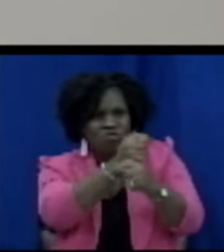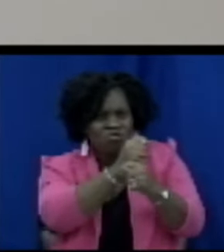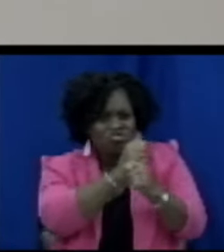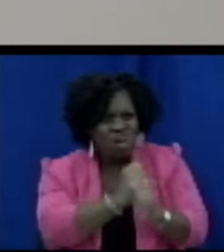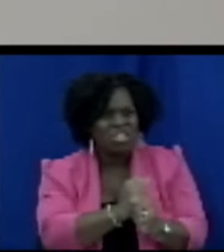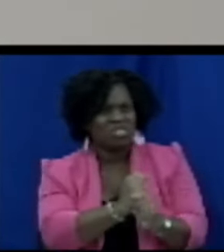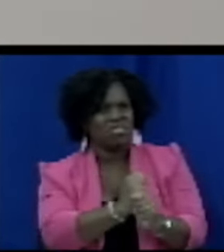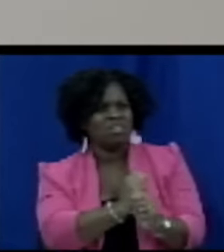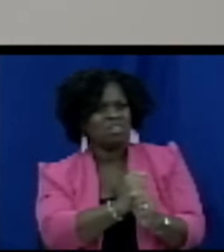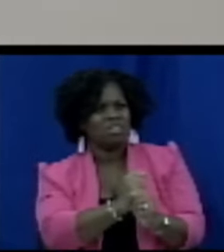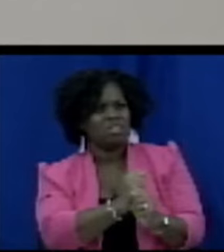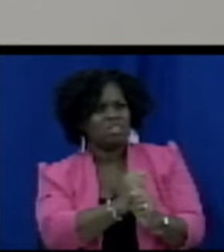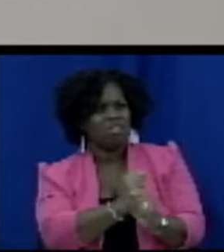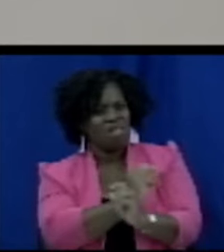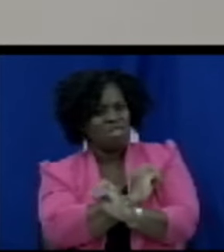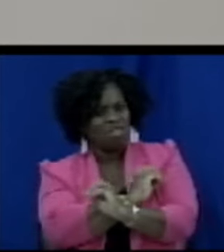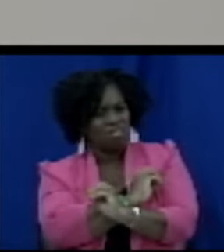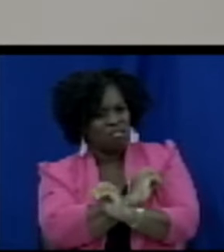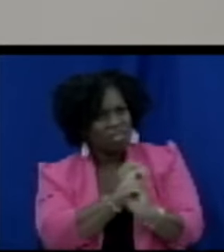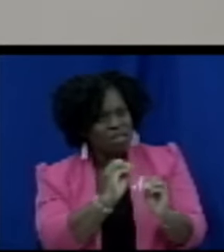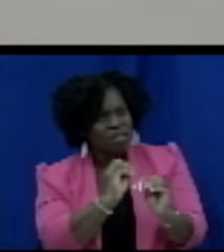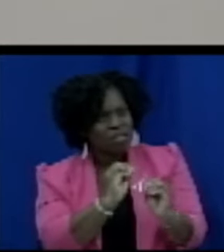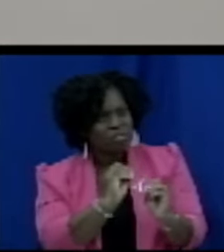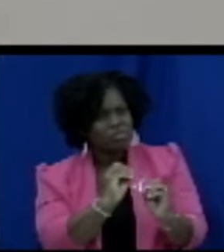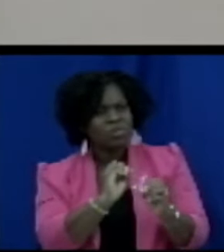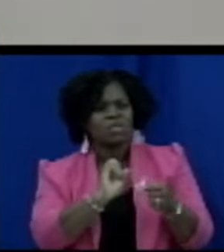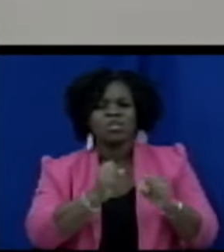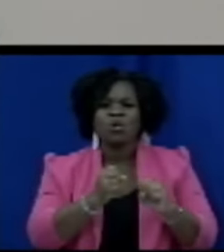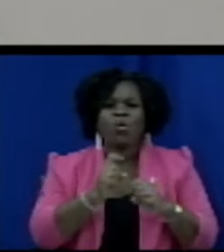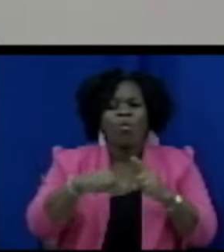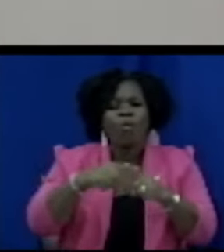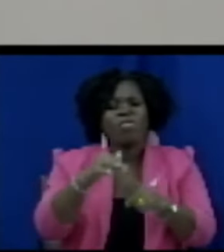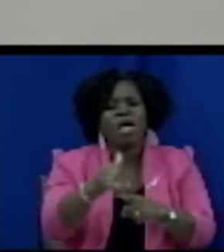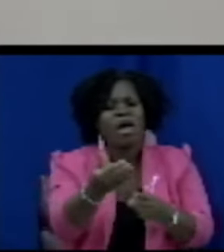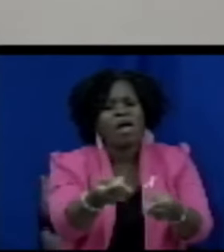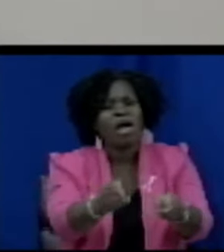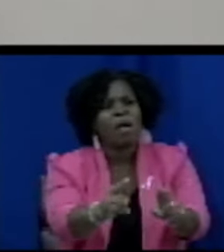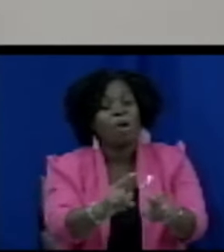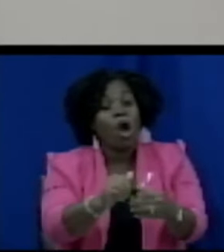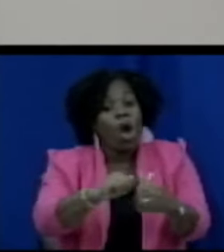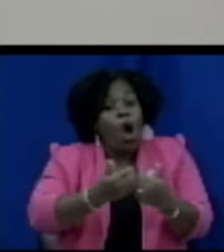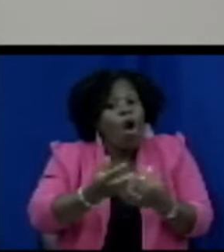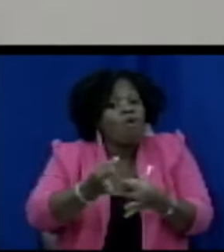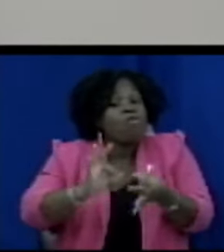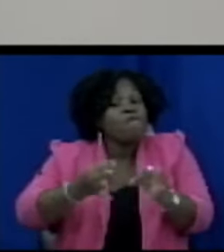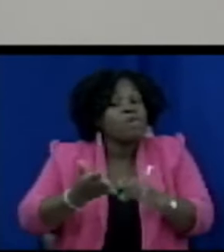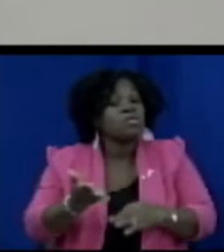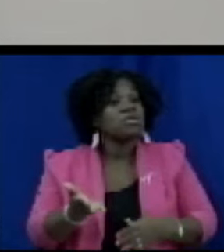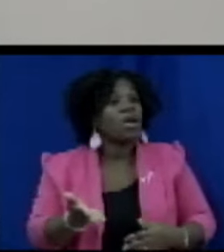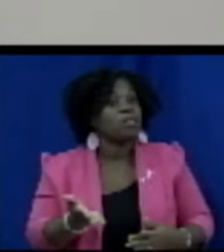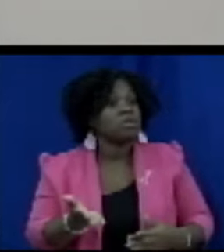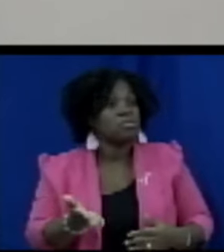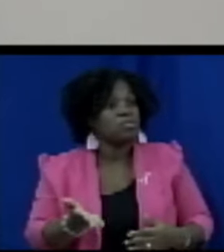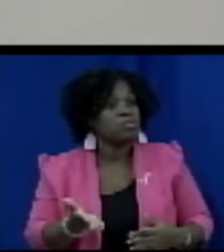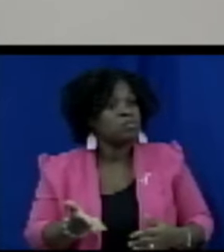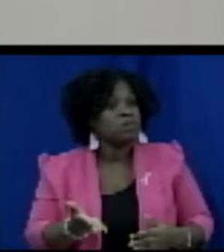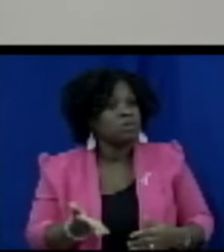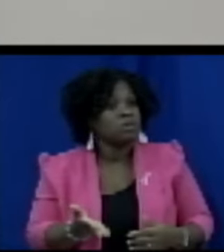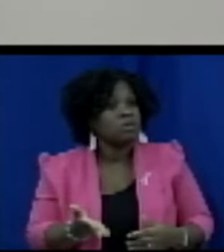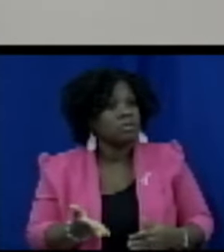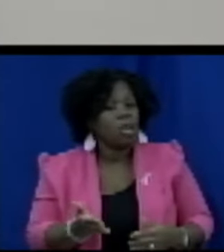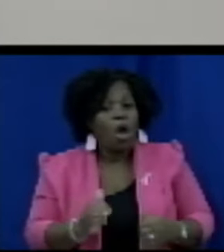overseeing these things so when that happens how do you treat a situation like that how do you treat